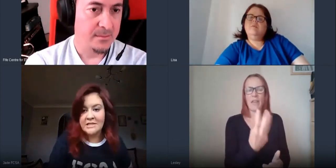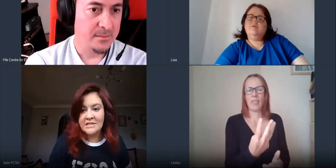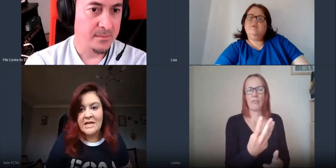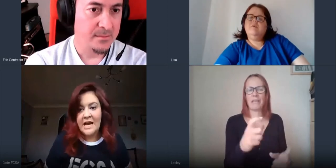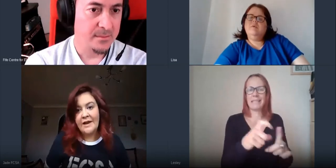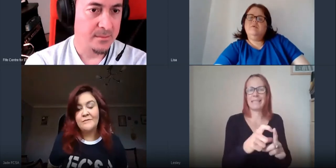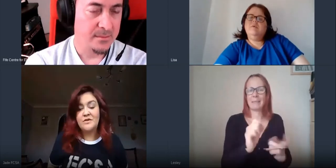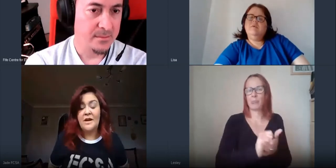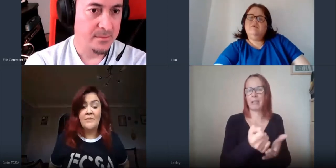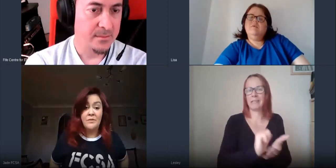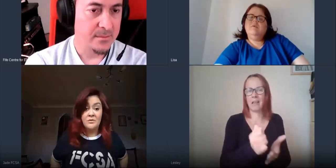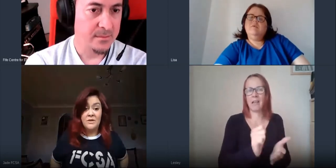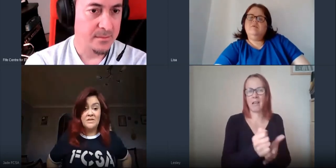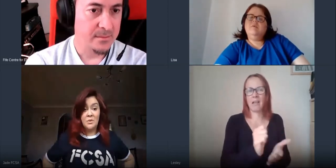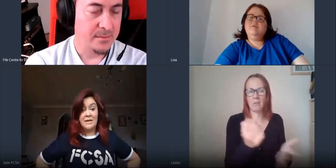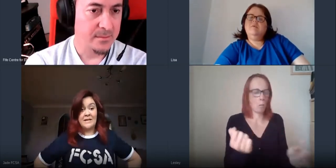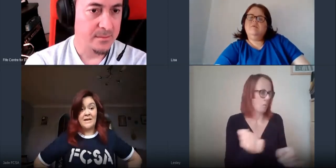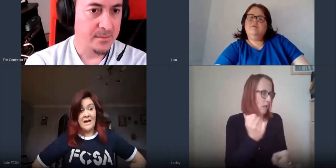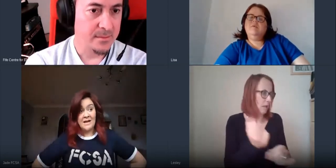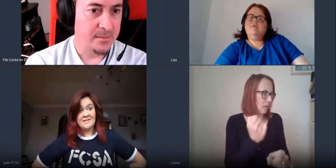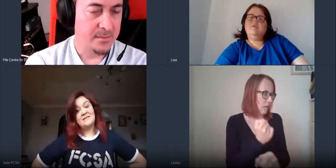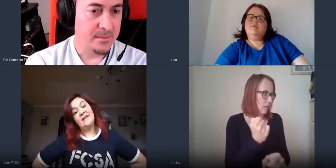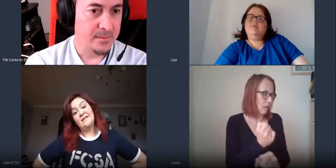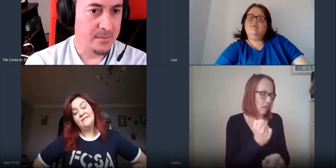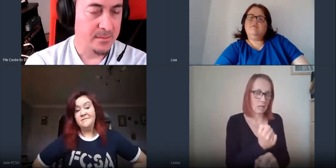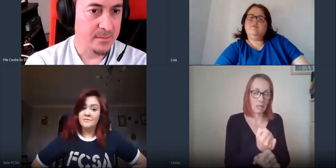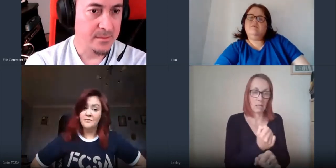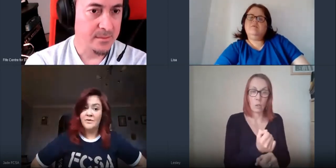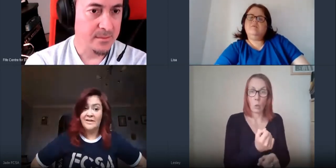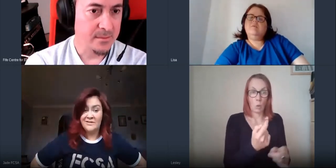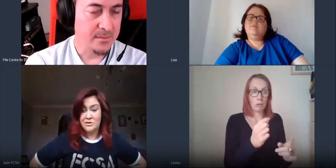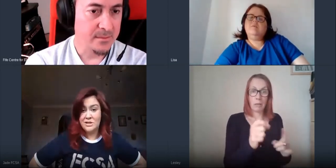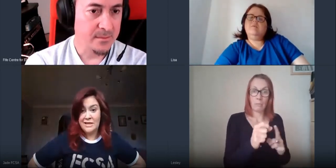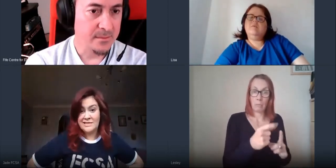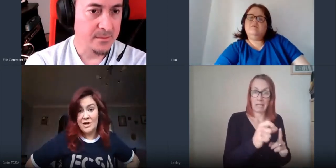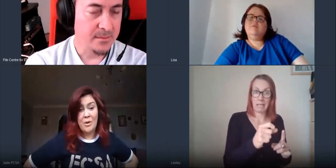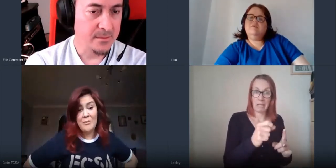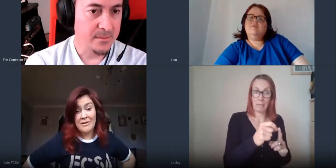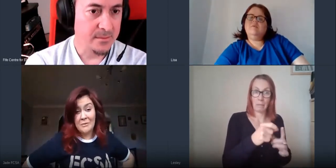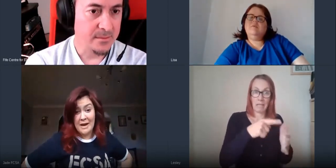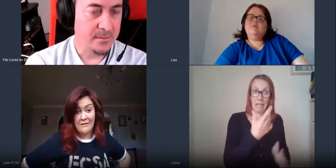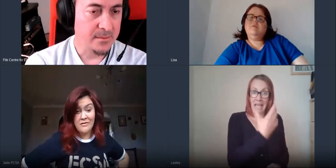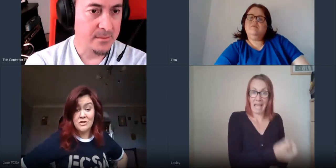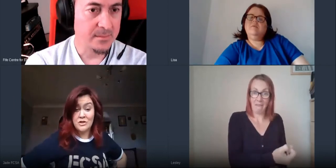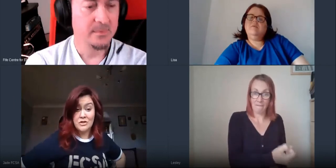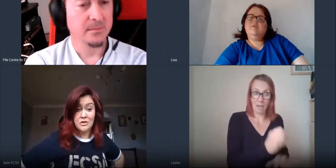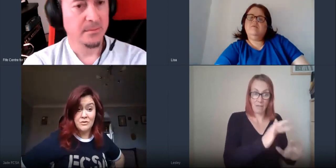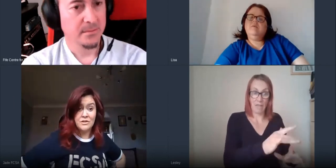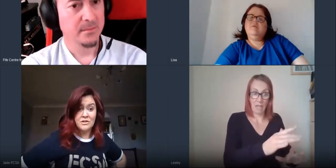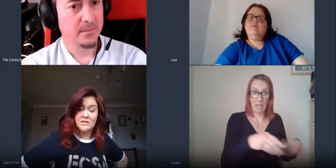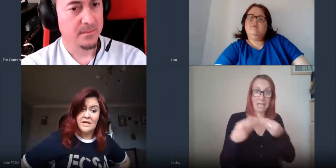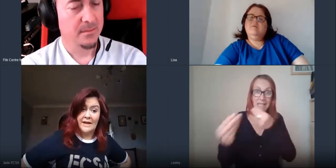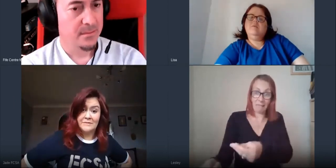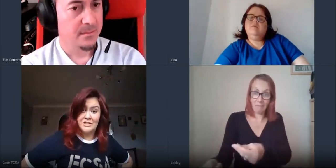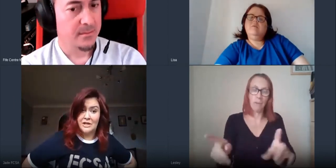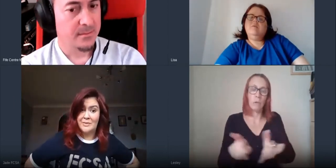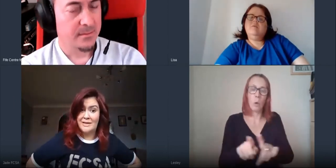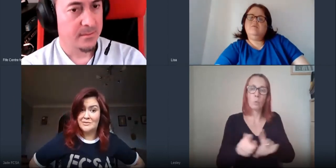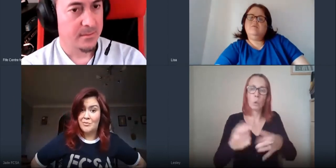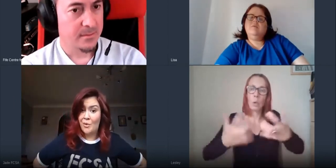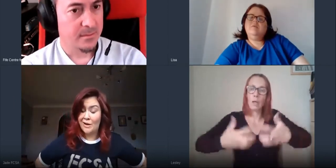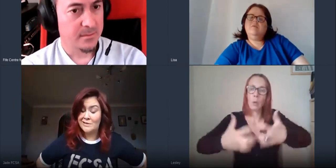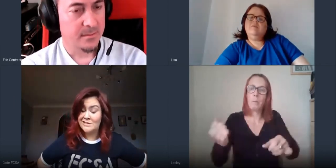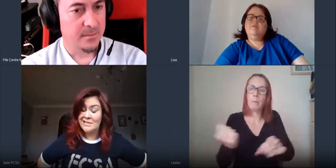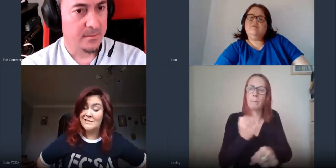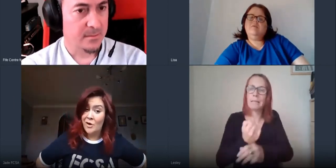and so yeah we donated what we had and then we utilized the equipment that we have that the students use and to try and make some